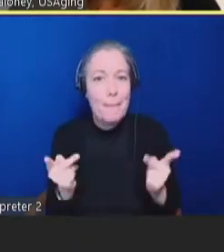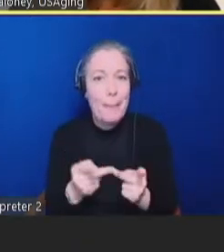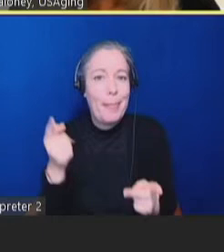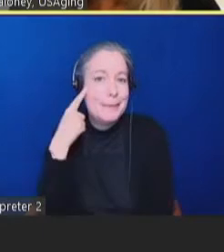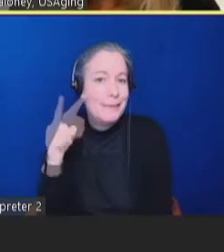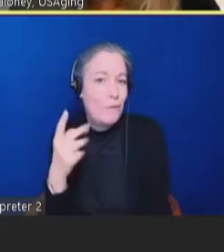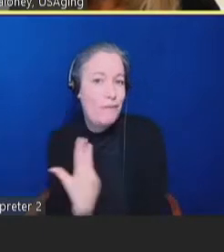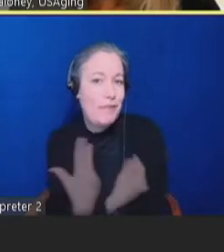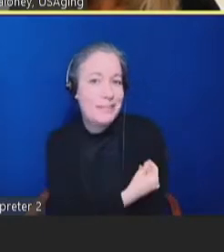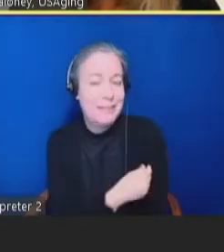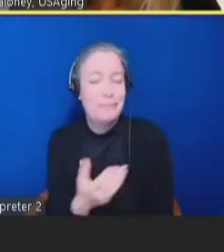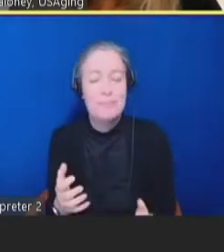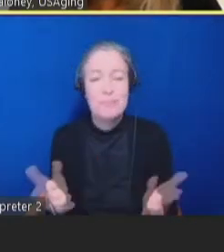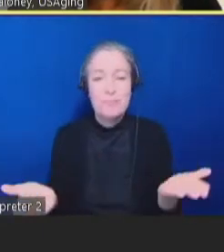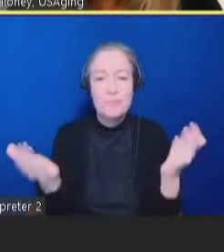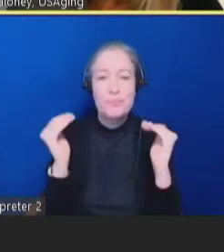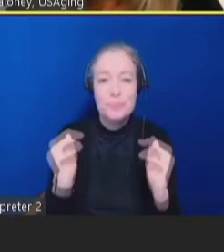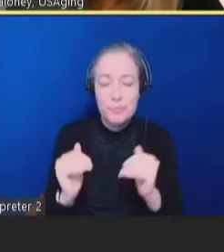Next slide.